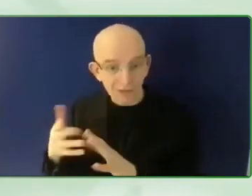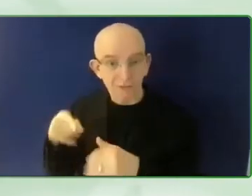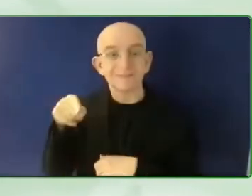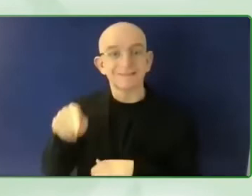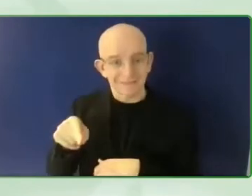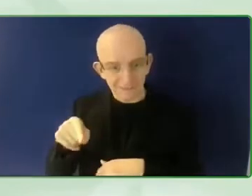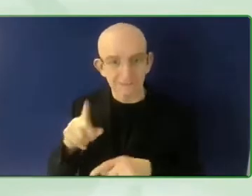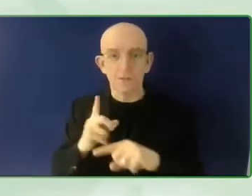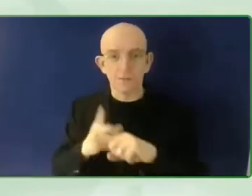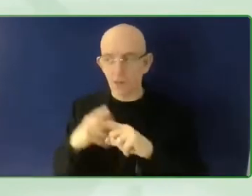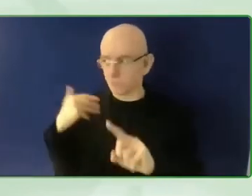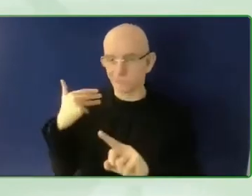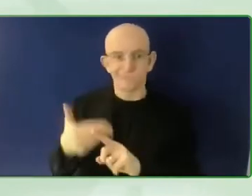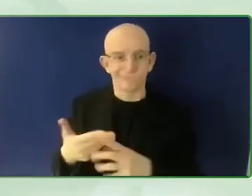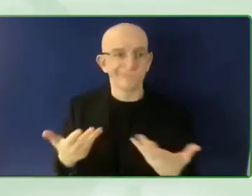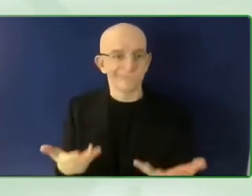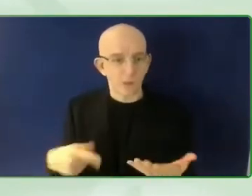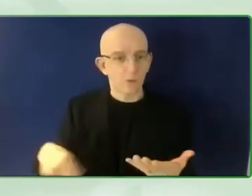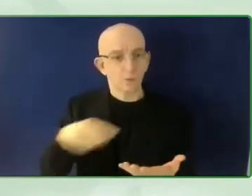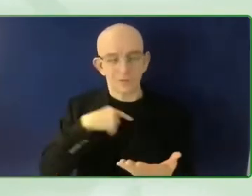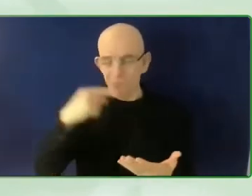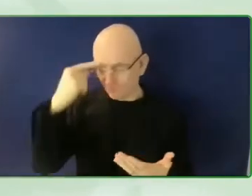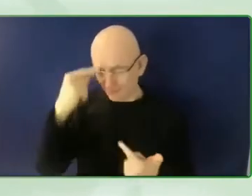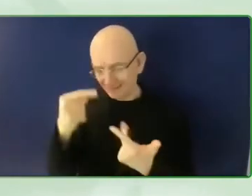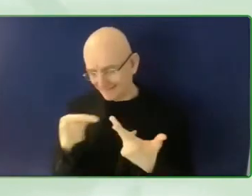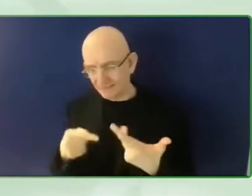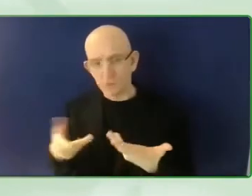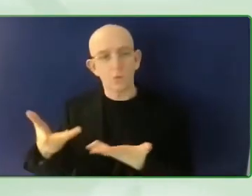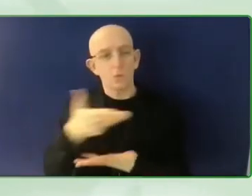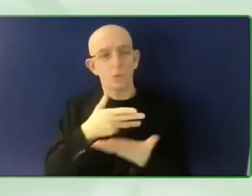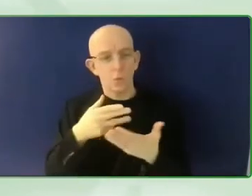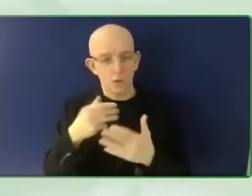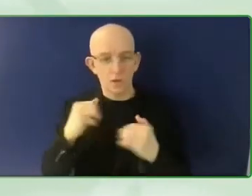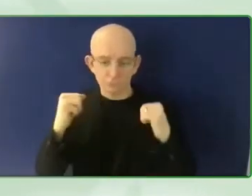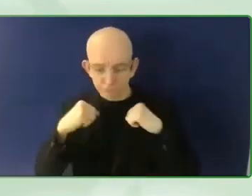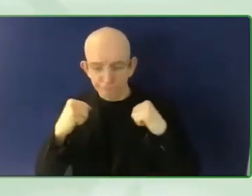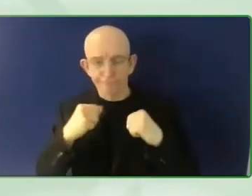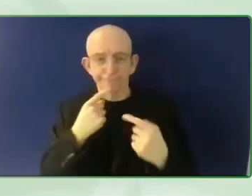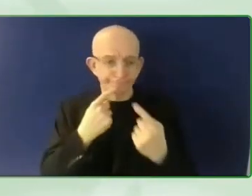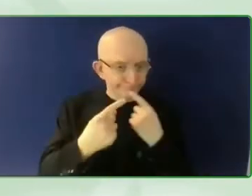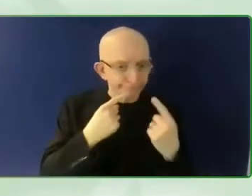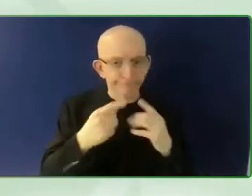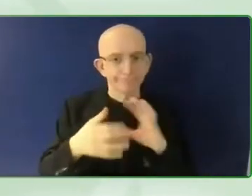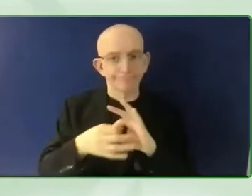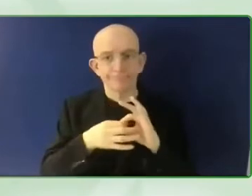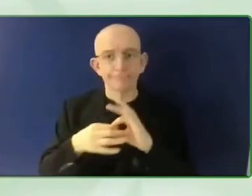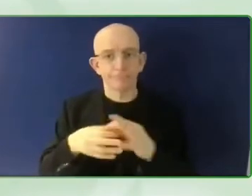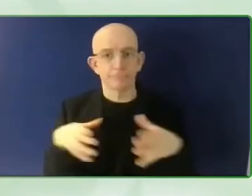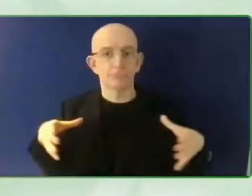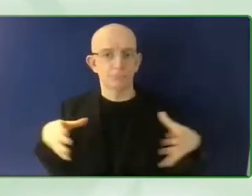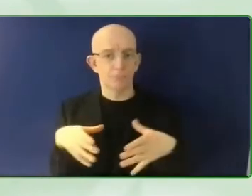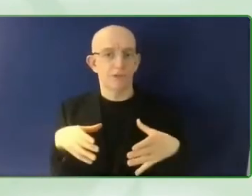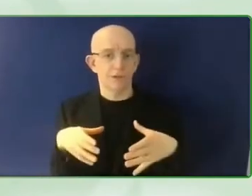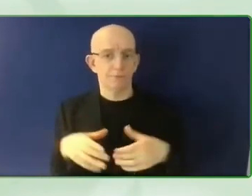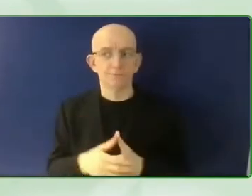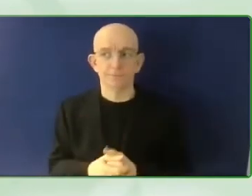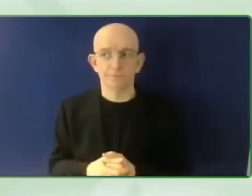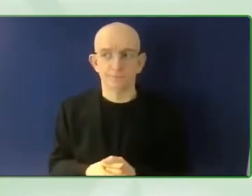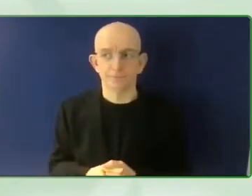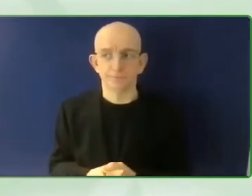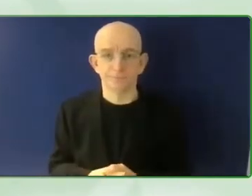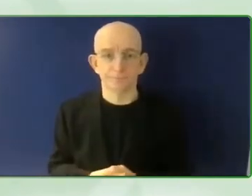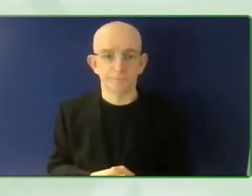helps to create more inclusive outcomes. In the case of cities, applying an inclusive design process can yield more inclusive